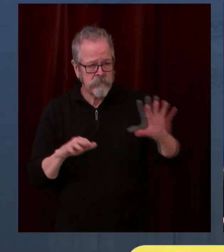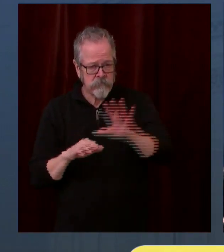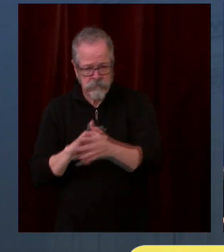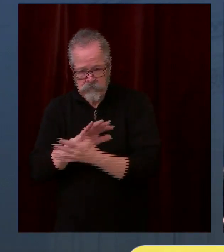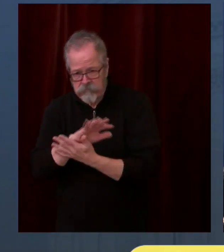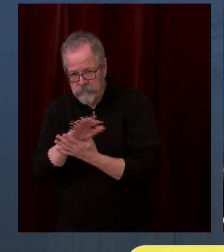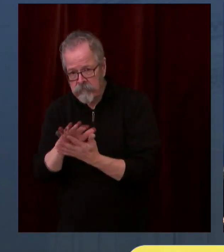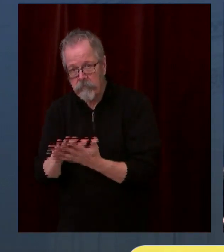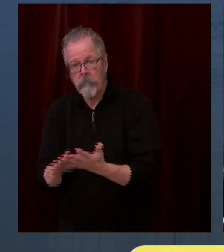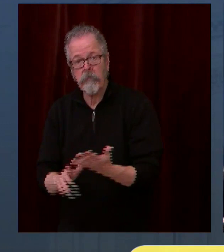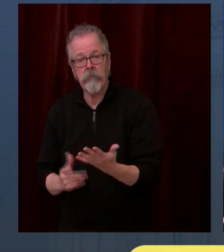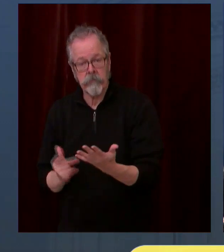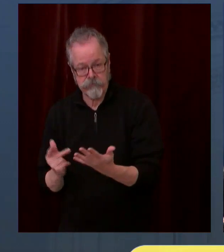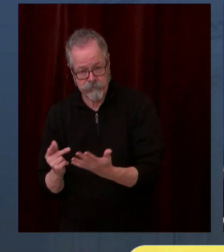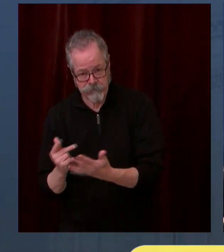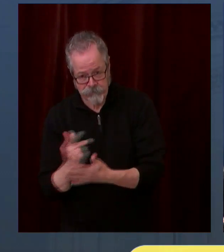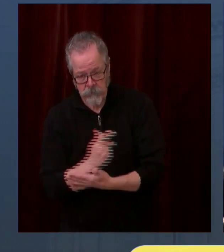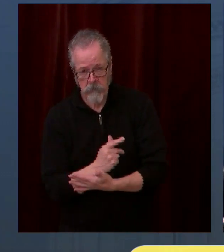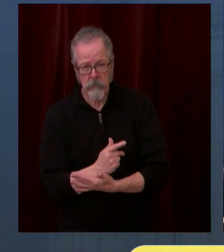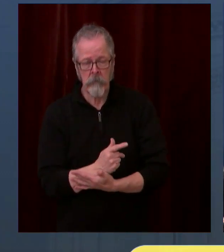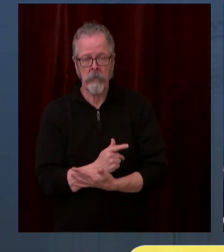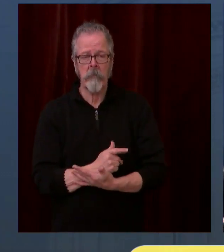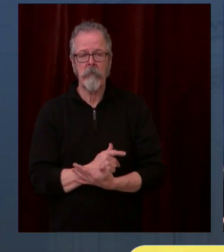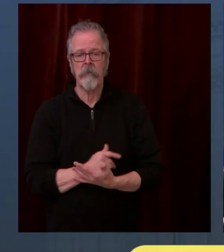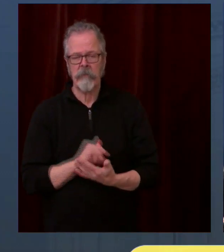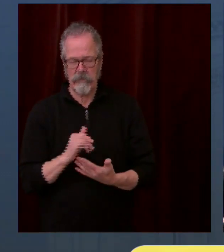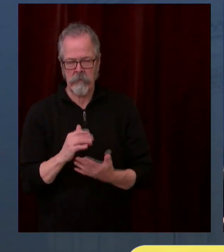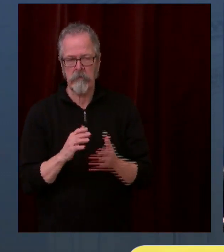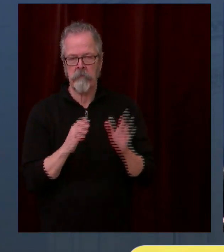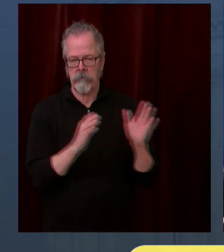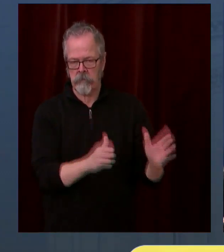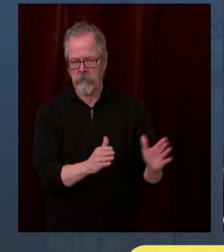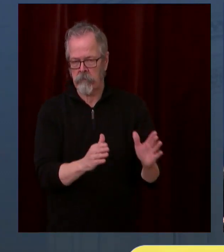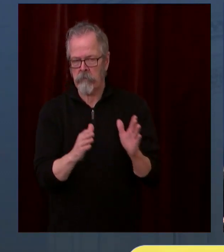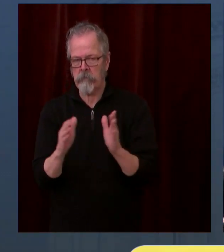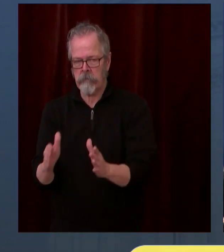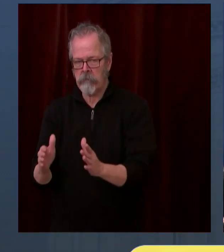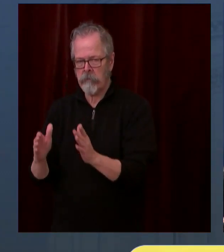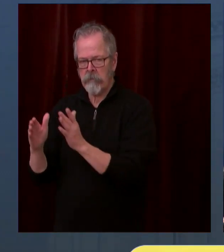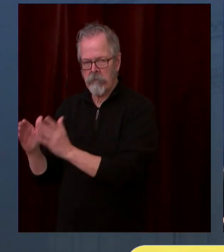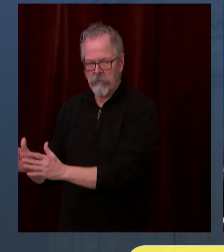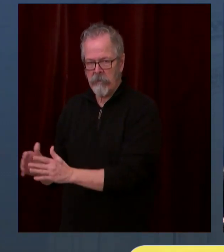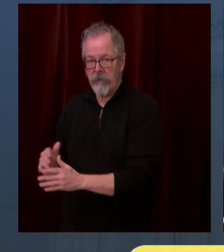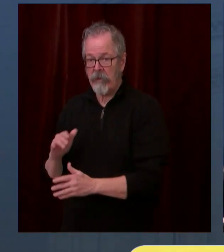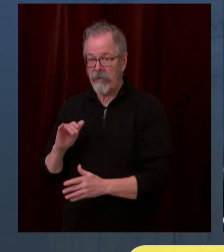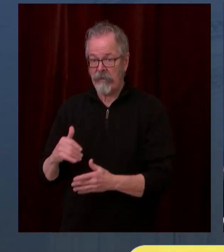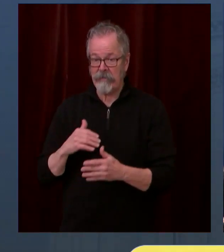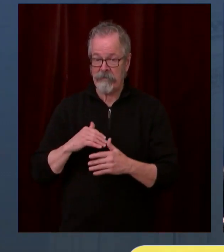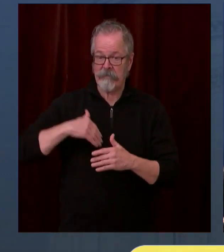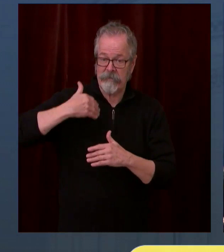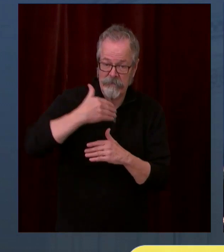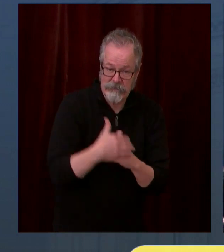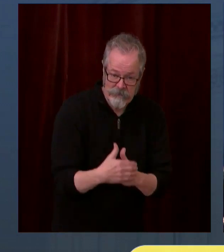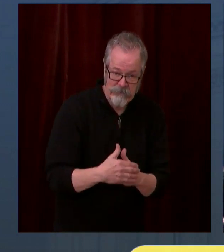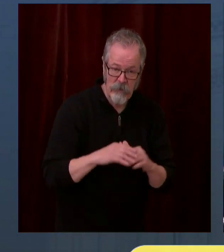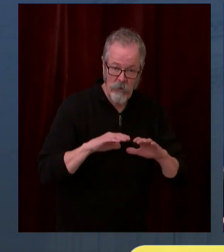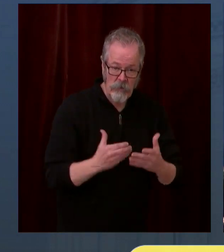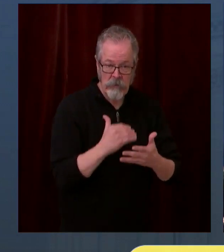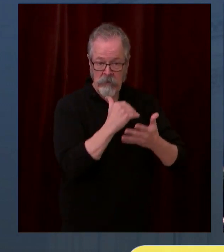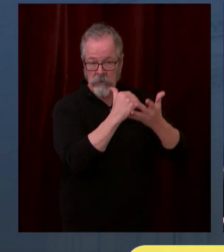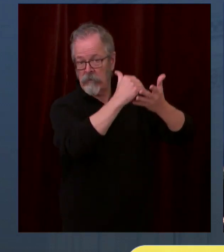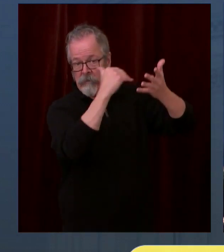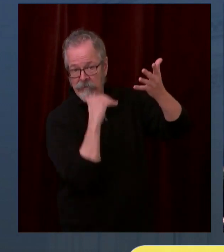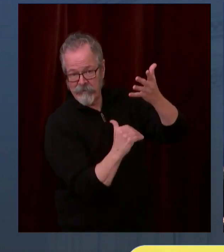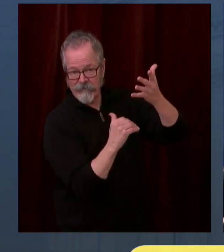say everybody in a grocery store, they're eligible to vaccinate everyone regardless of their age. So